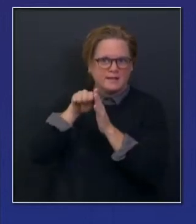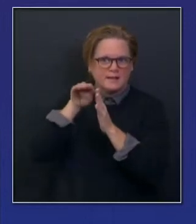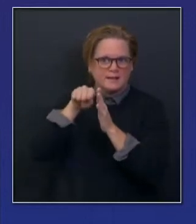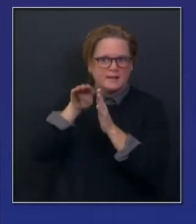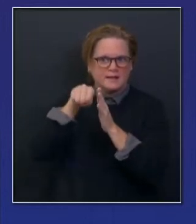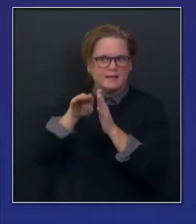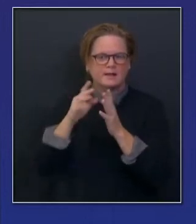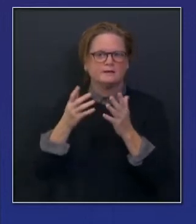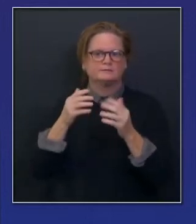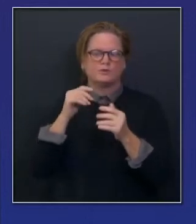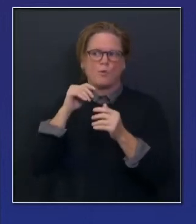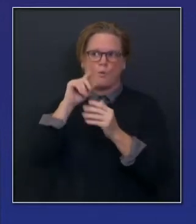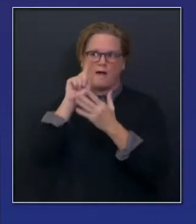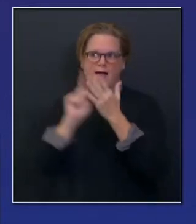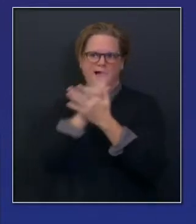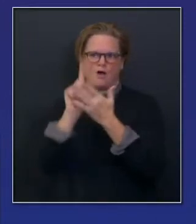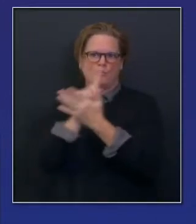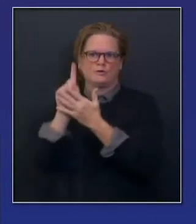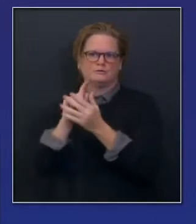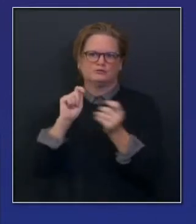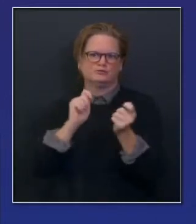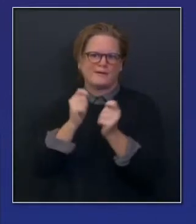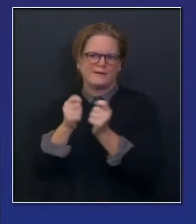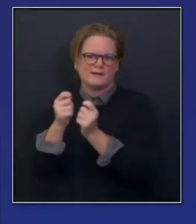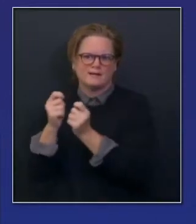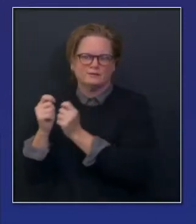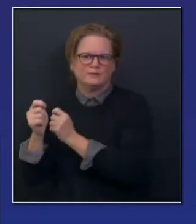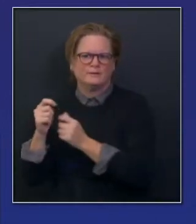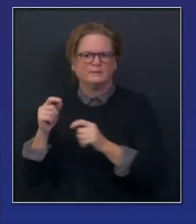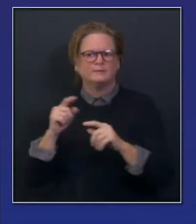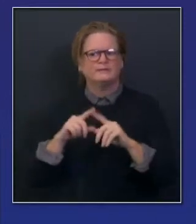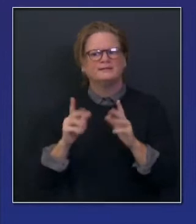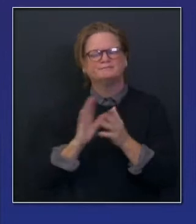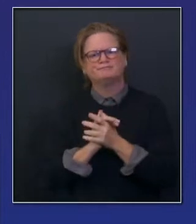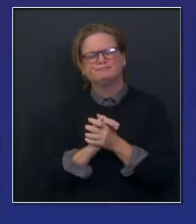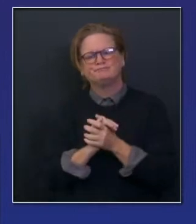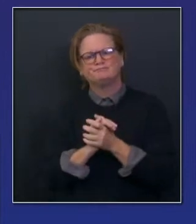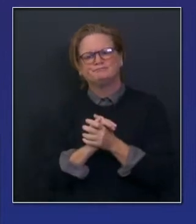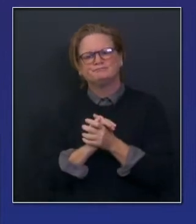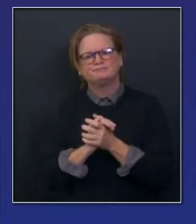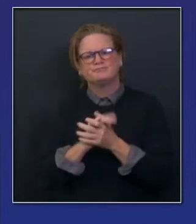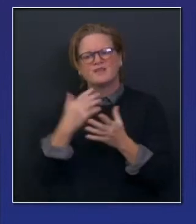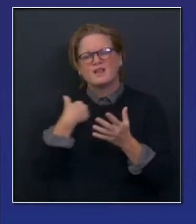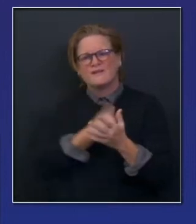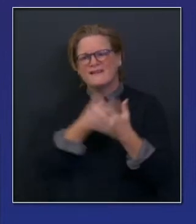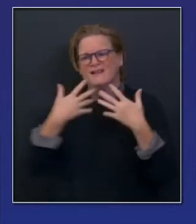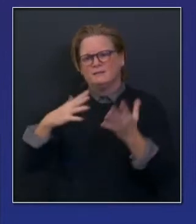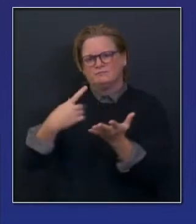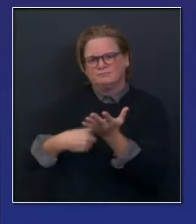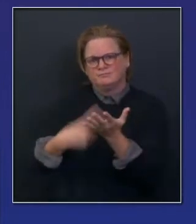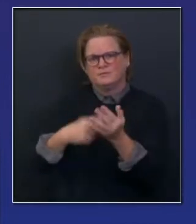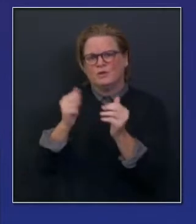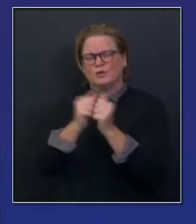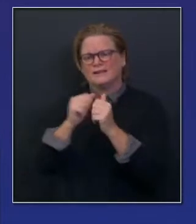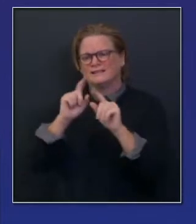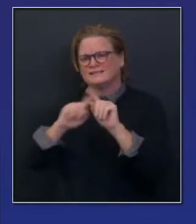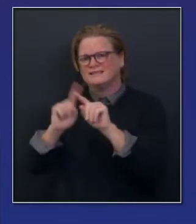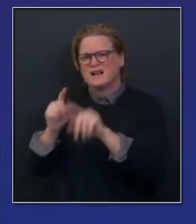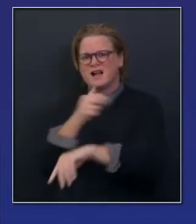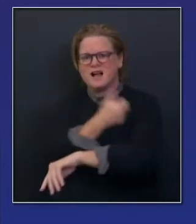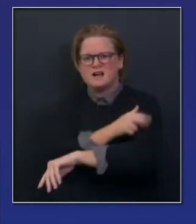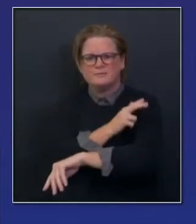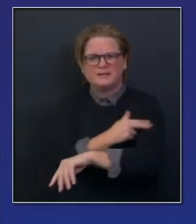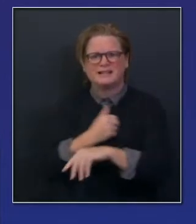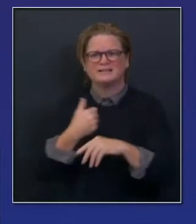officers and city leaders, to augment capacity to find staffing. That's done within the systems